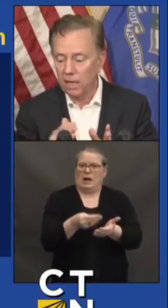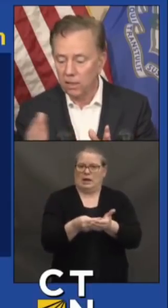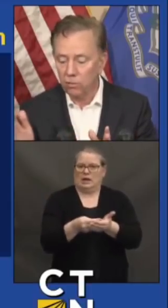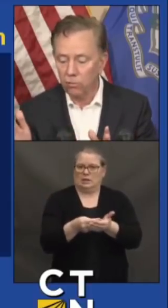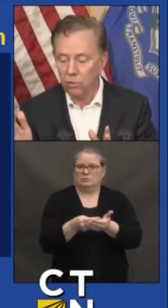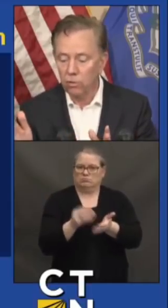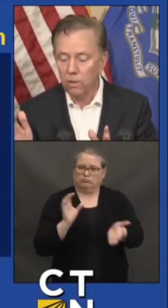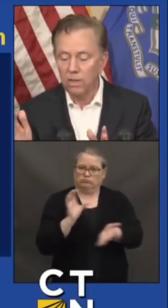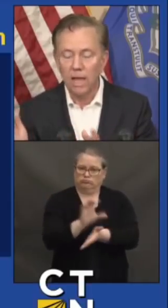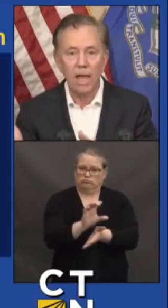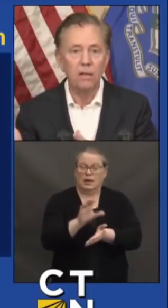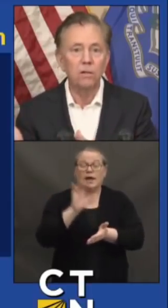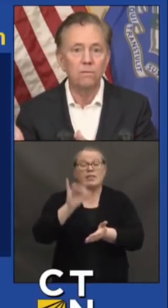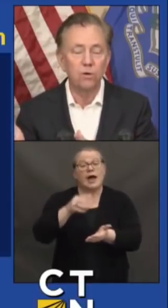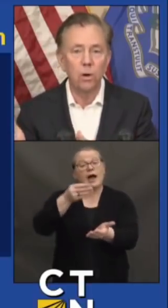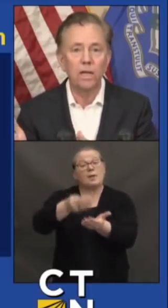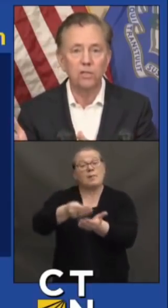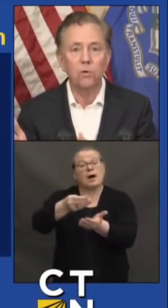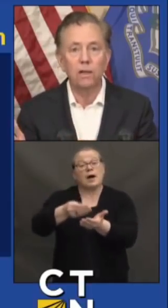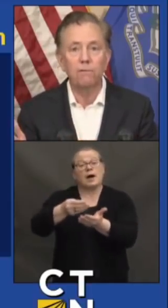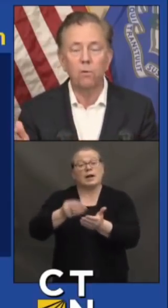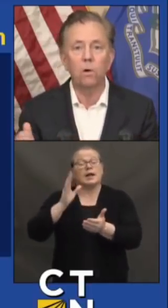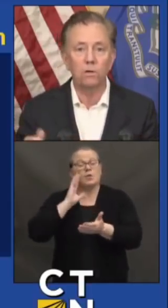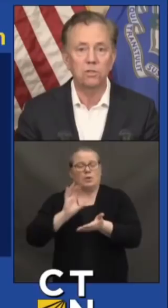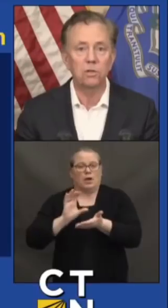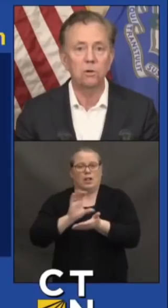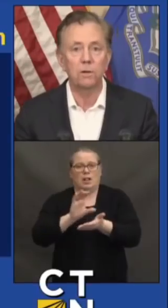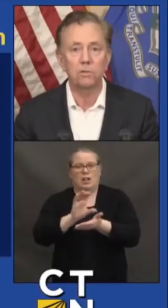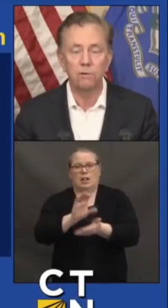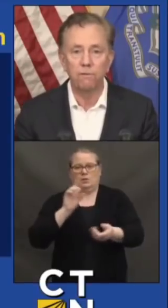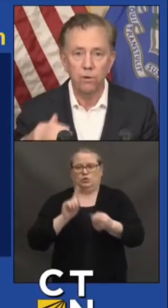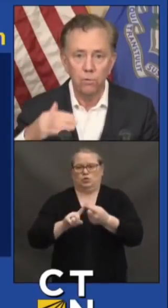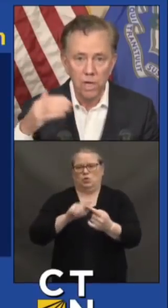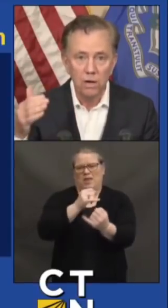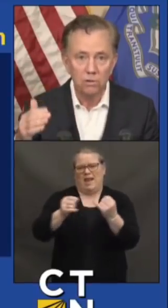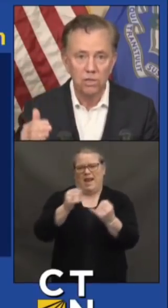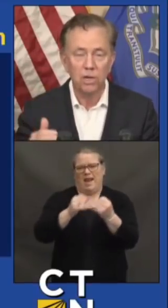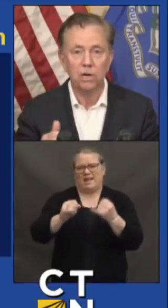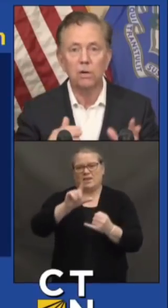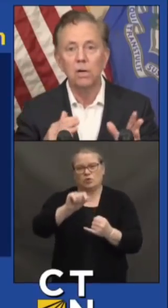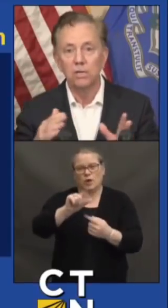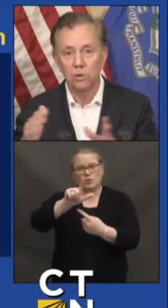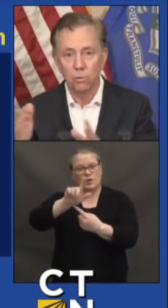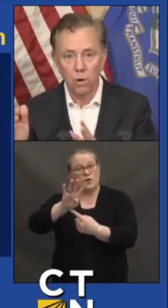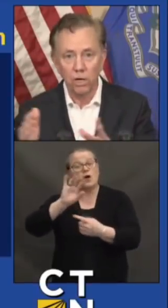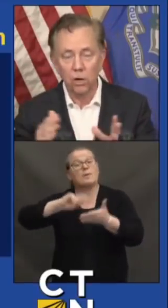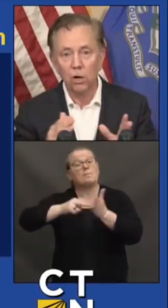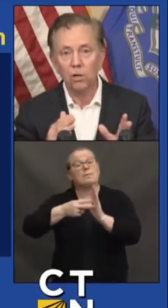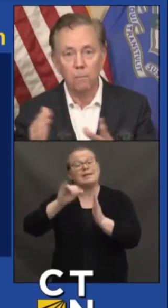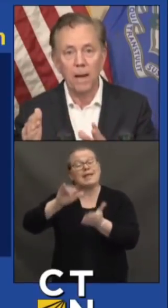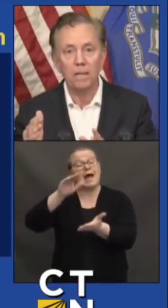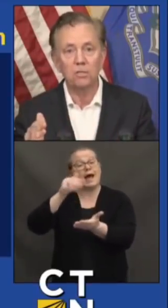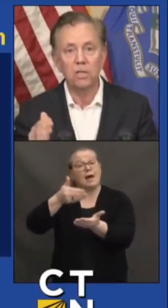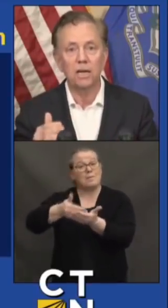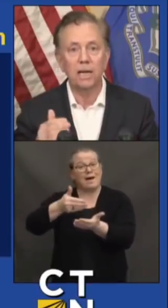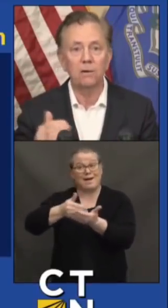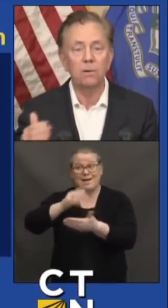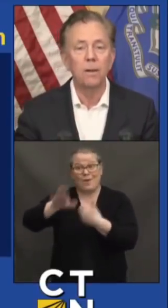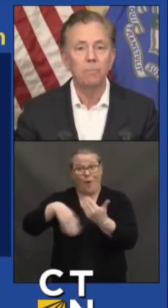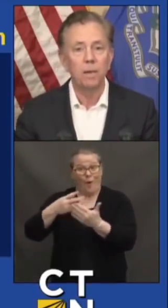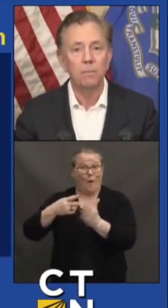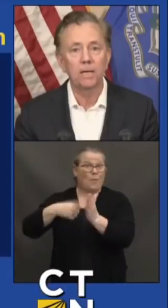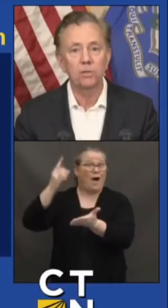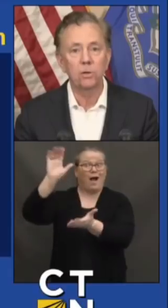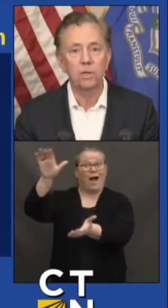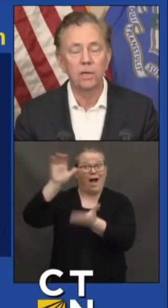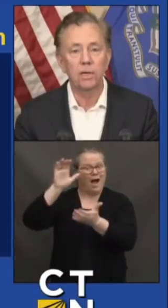allocated through the end of 2024. So there's a few years here. So we're working hard to balance that out,